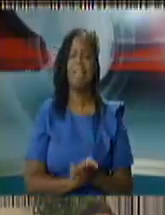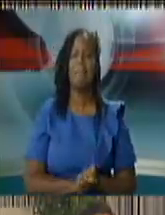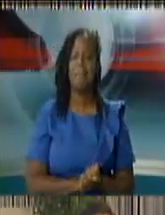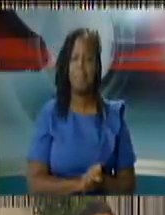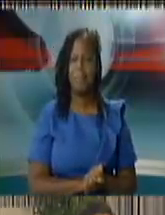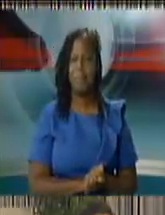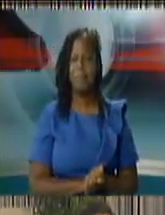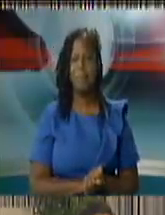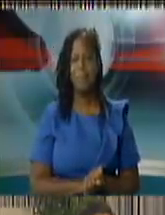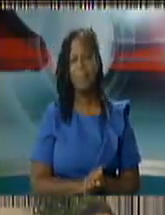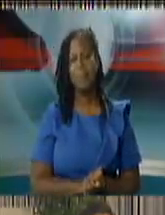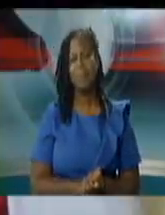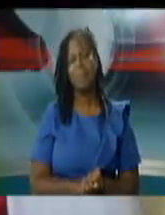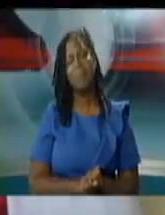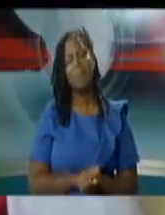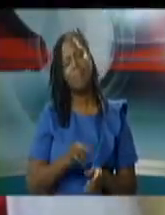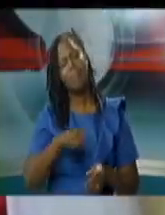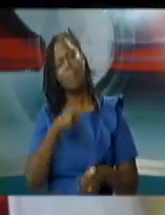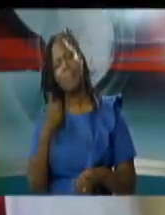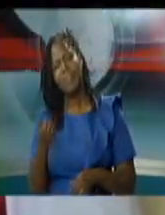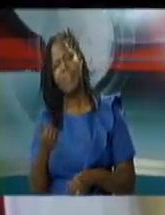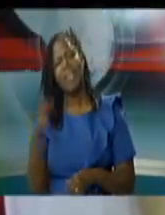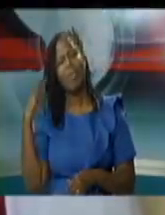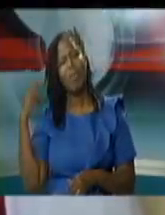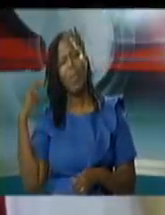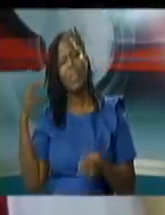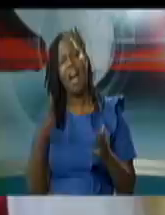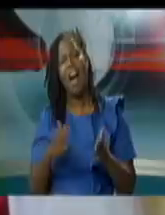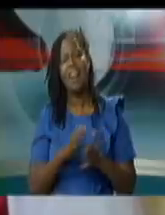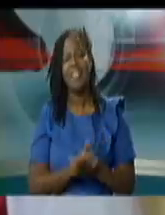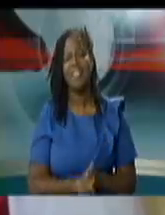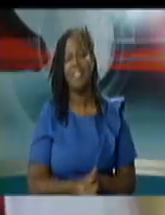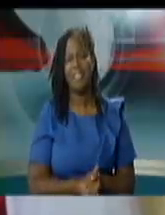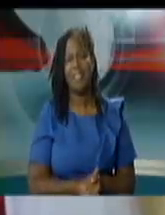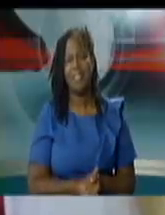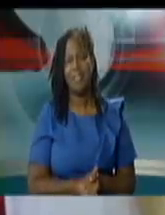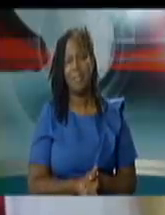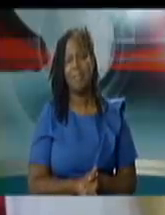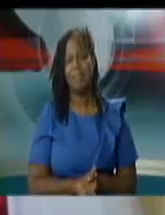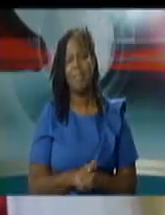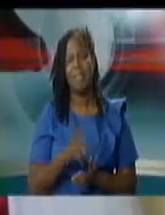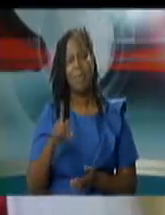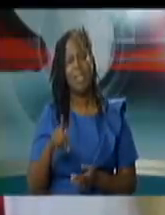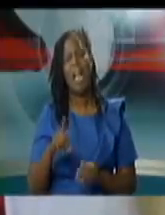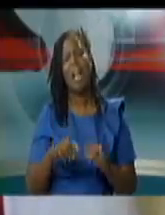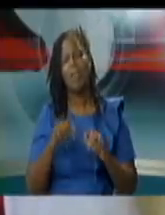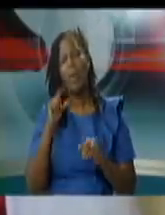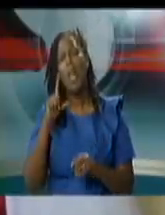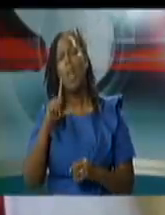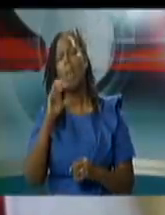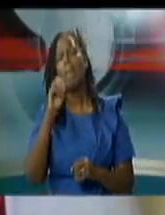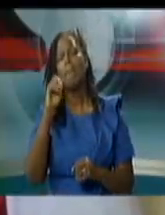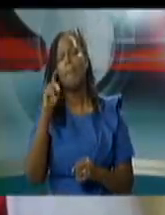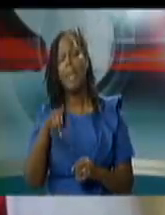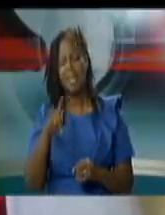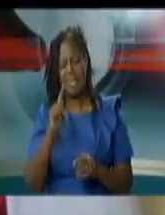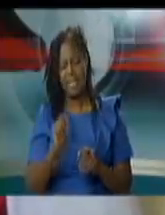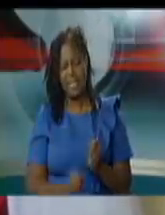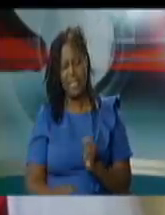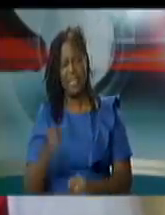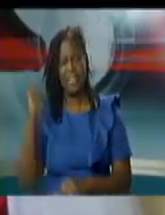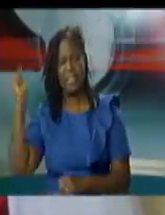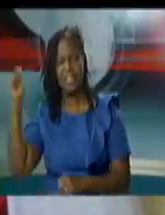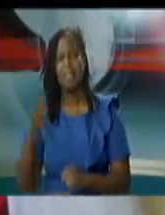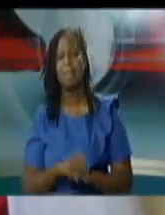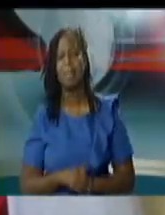good morning everyone good morning to the head table this is personal loop titi uh i just had a question for